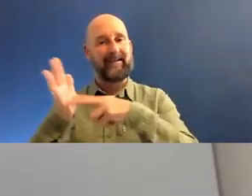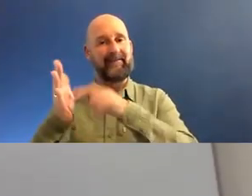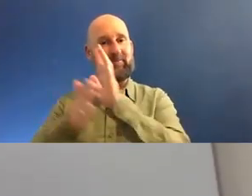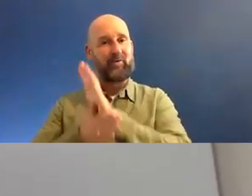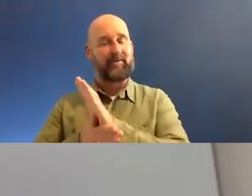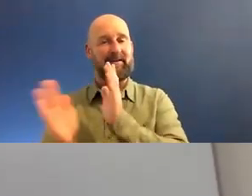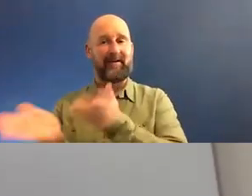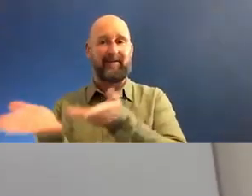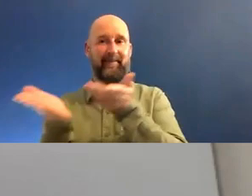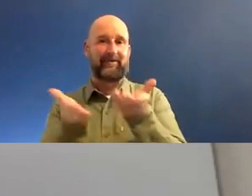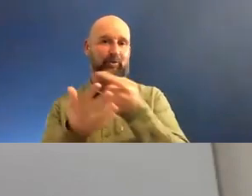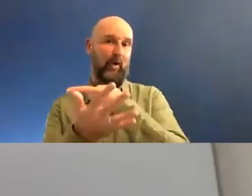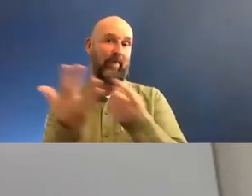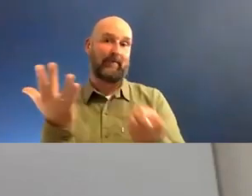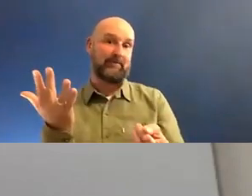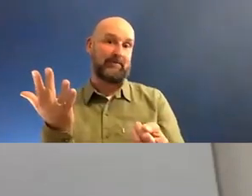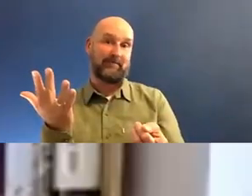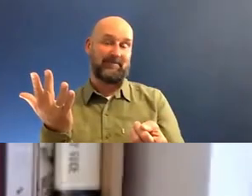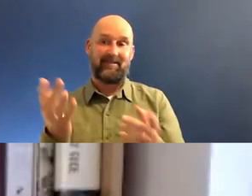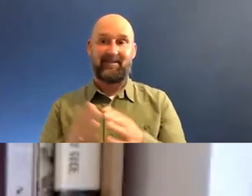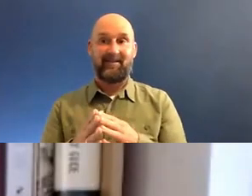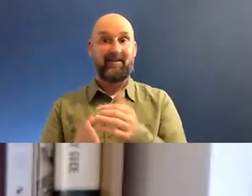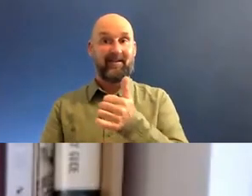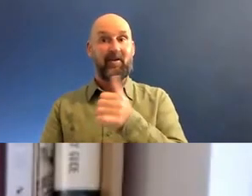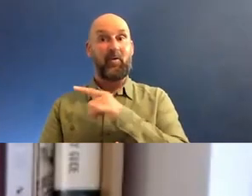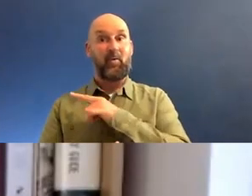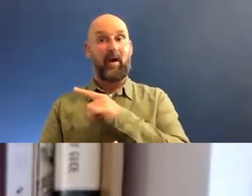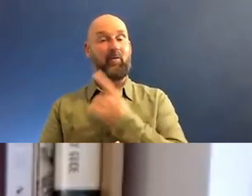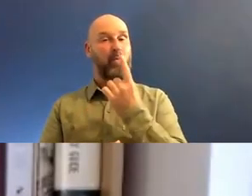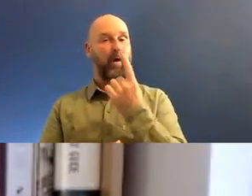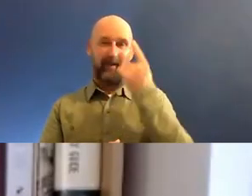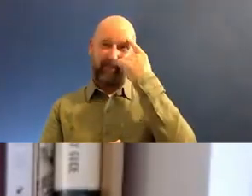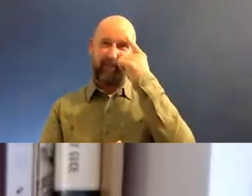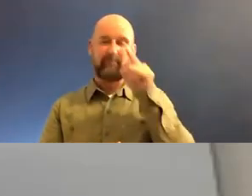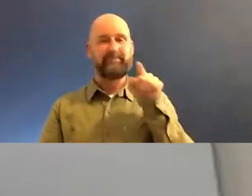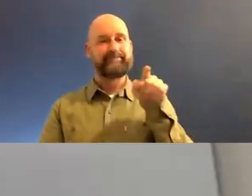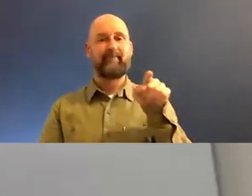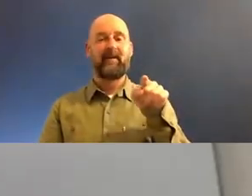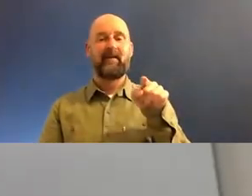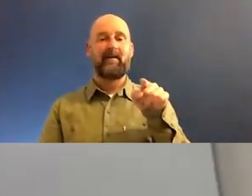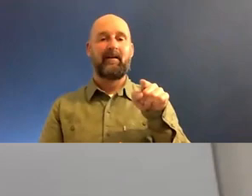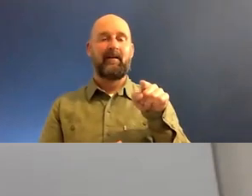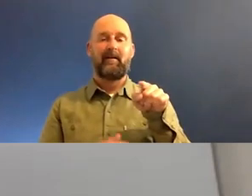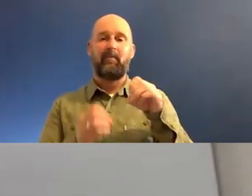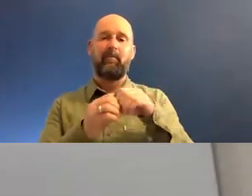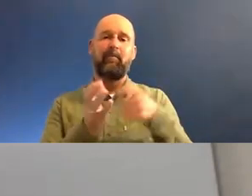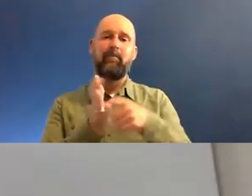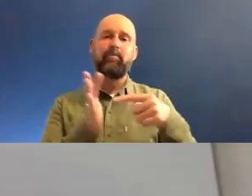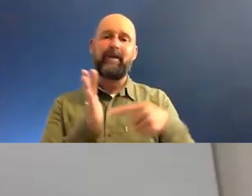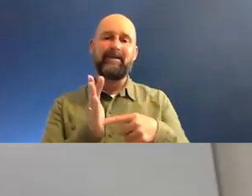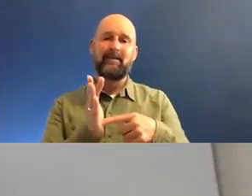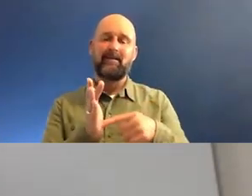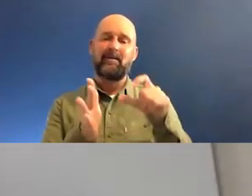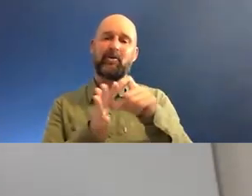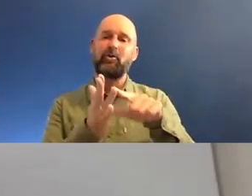pass that on to others if that's all right. mean, the only one I can really talk to is, you know, Brit Dock and, uh, kind of the,